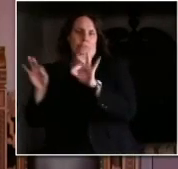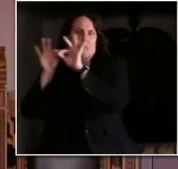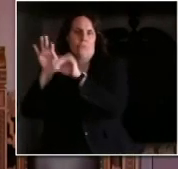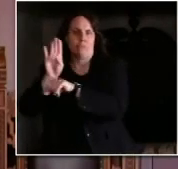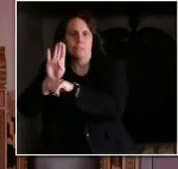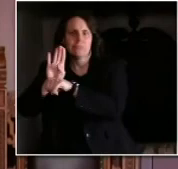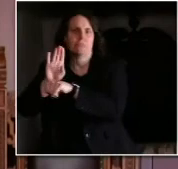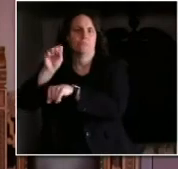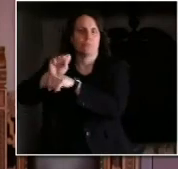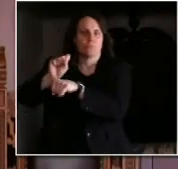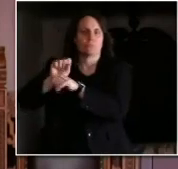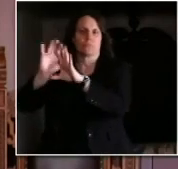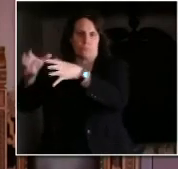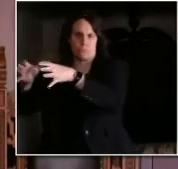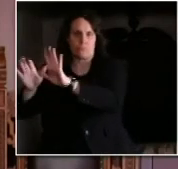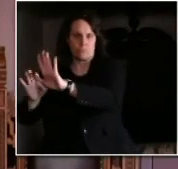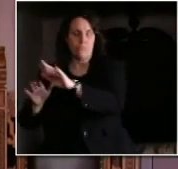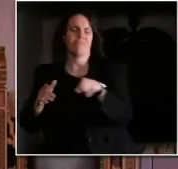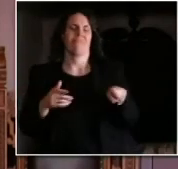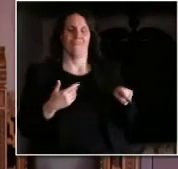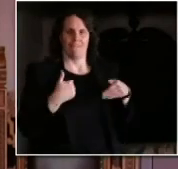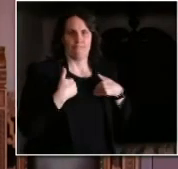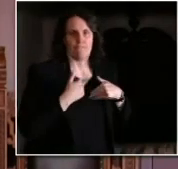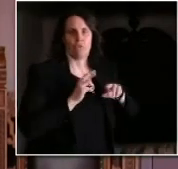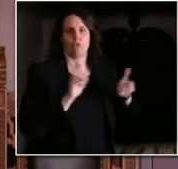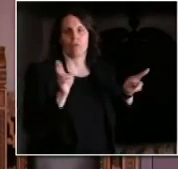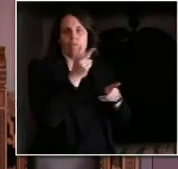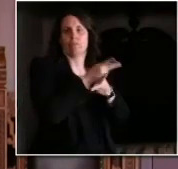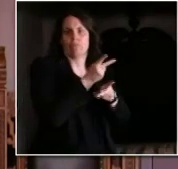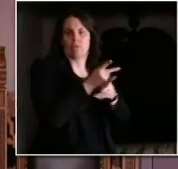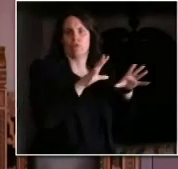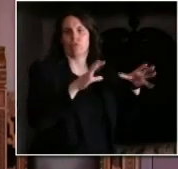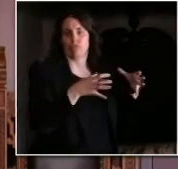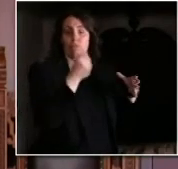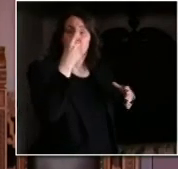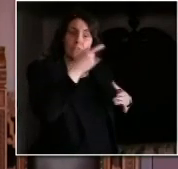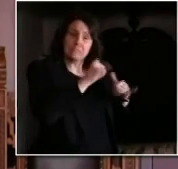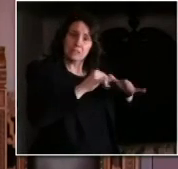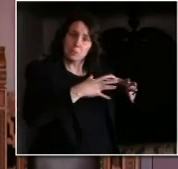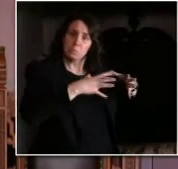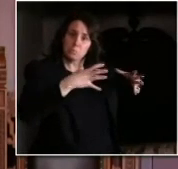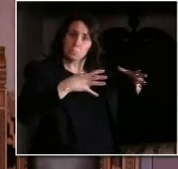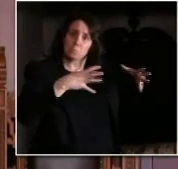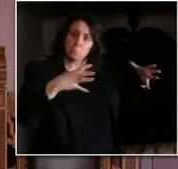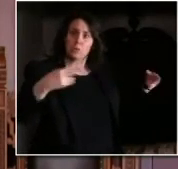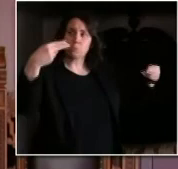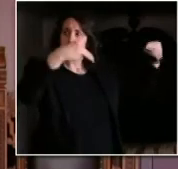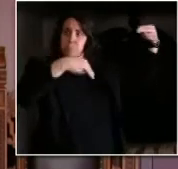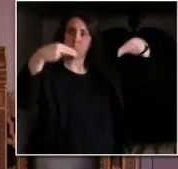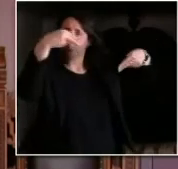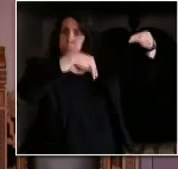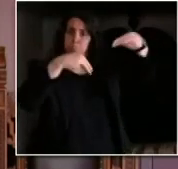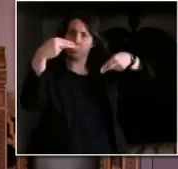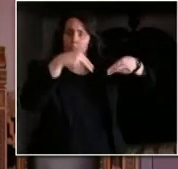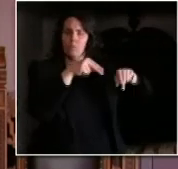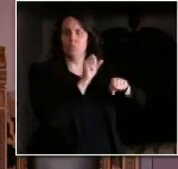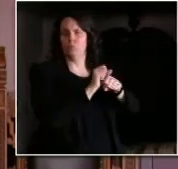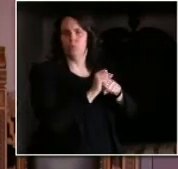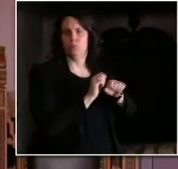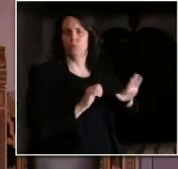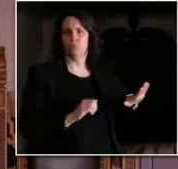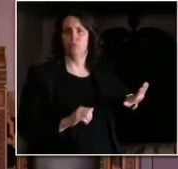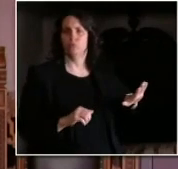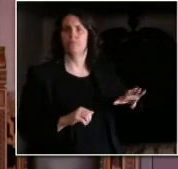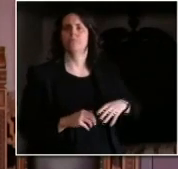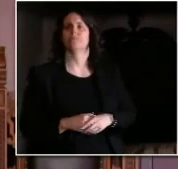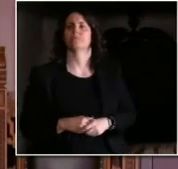expand that. We're going to need more resources to do that. Hopefully, that'll be one of the things we talk about, either with